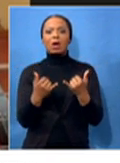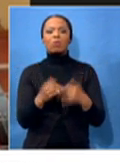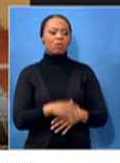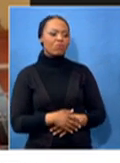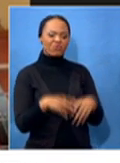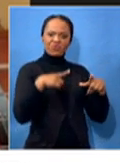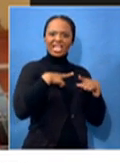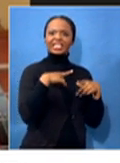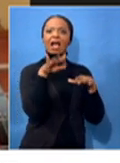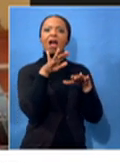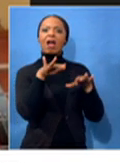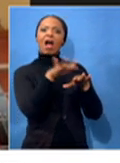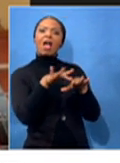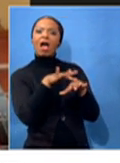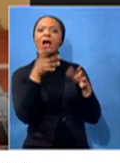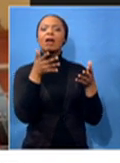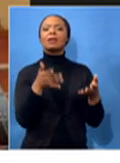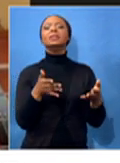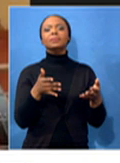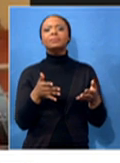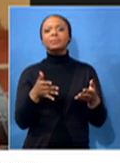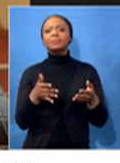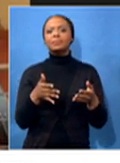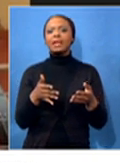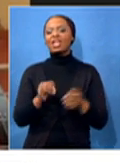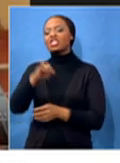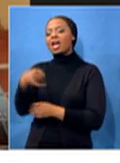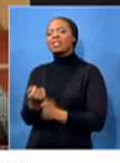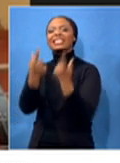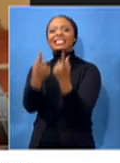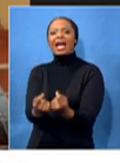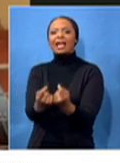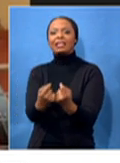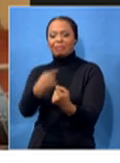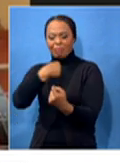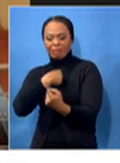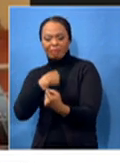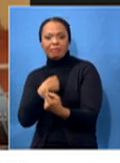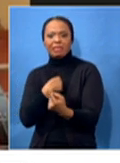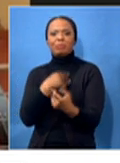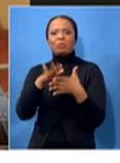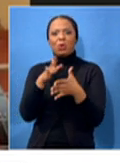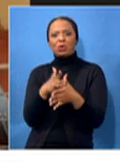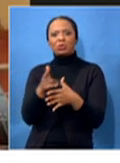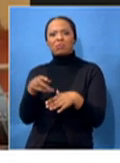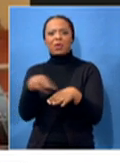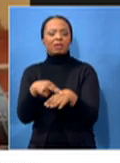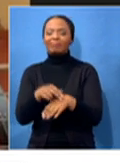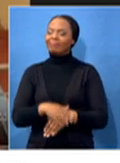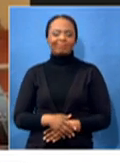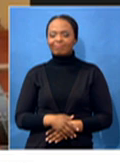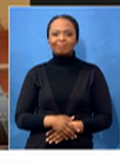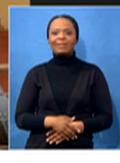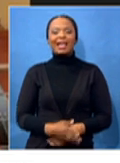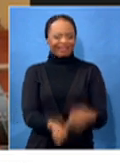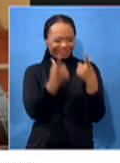like, you know, they were not just being done to you for the sake of the benefit of the rest. They were done to